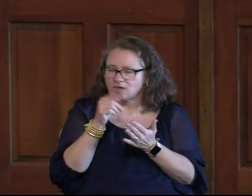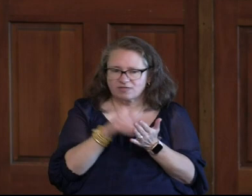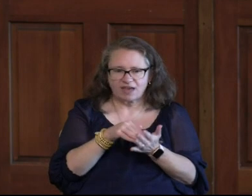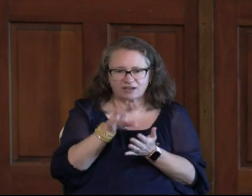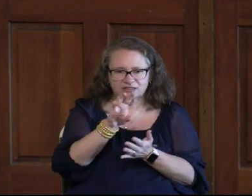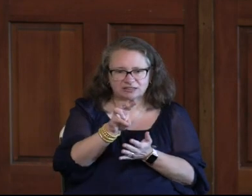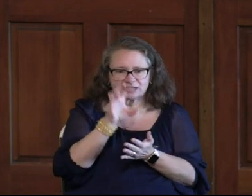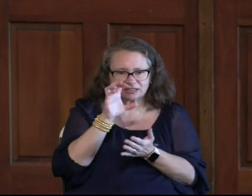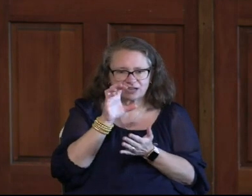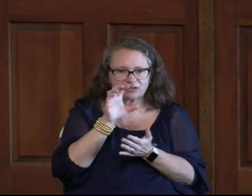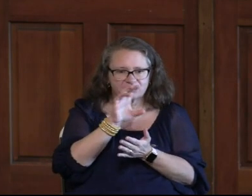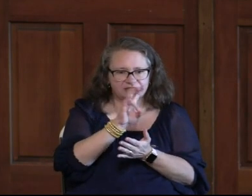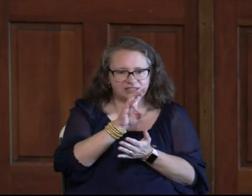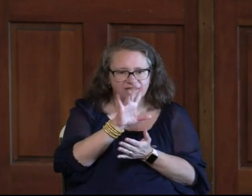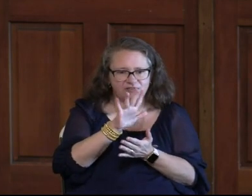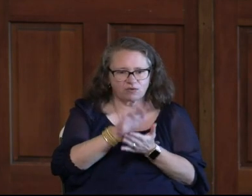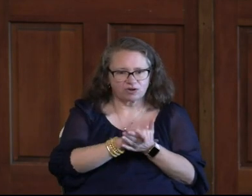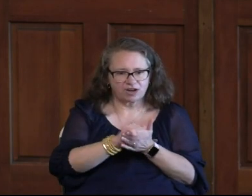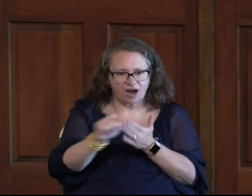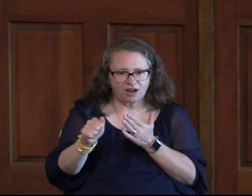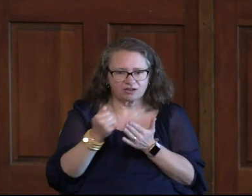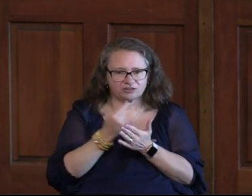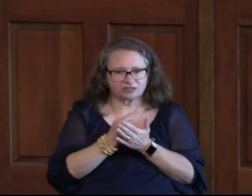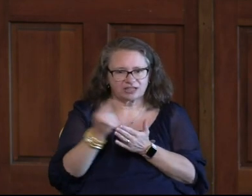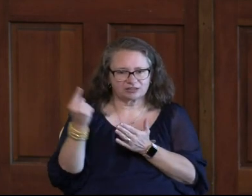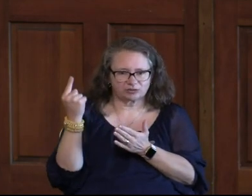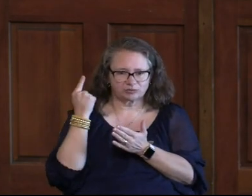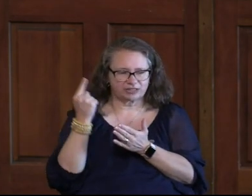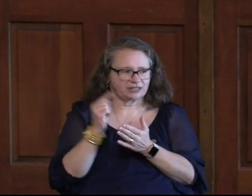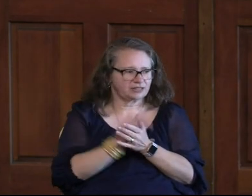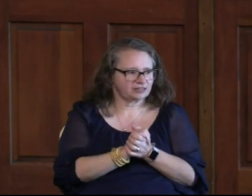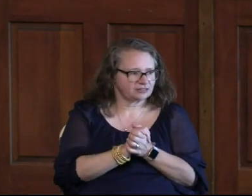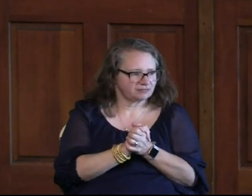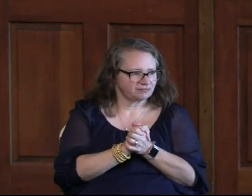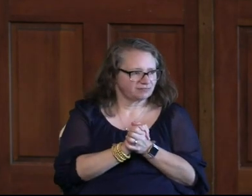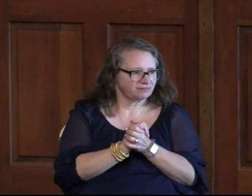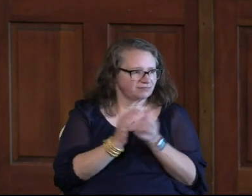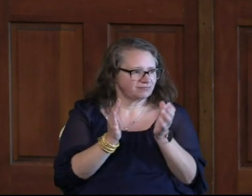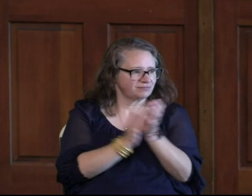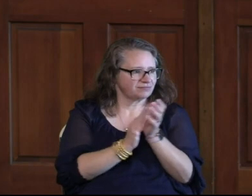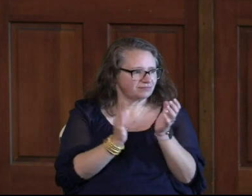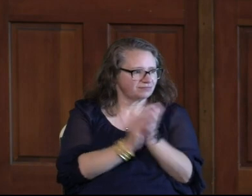,674 from that Yeah, amazing